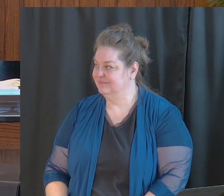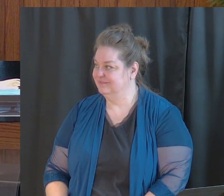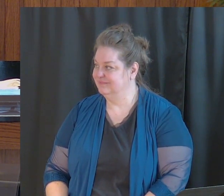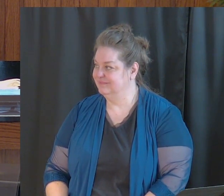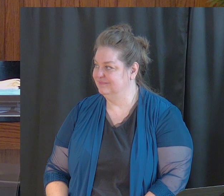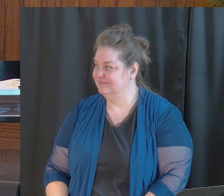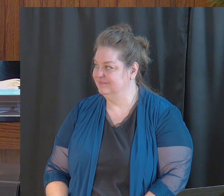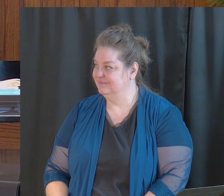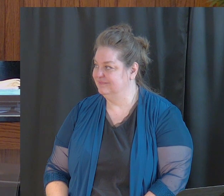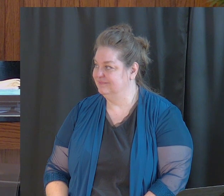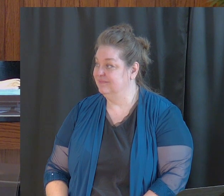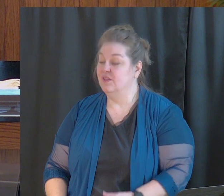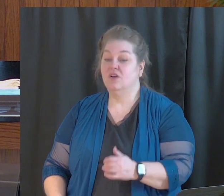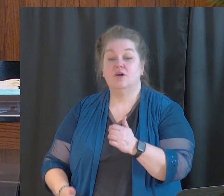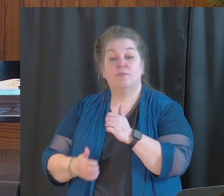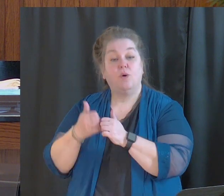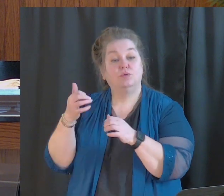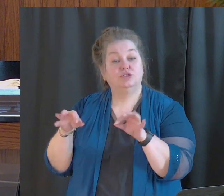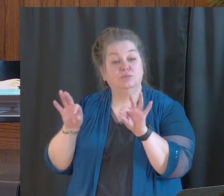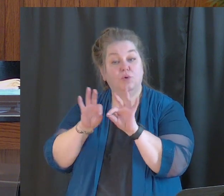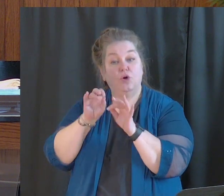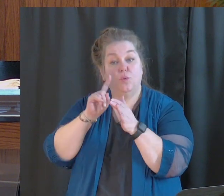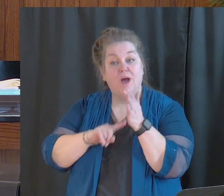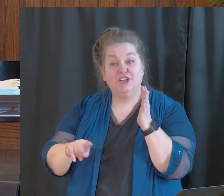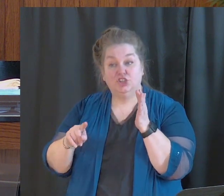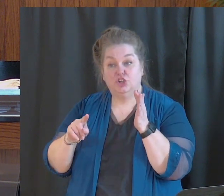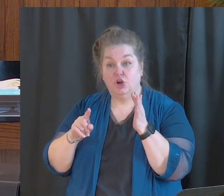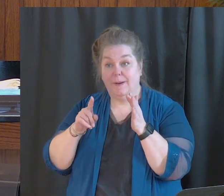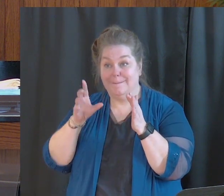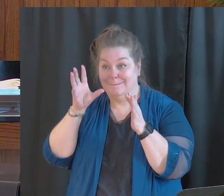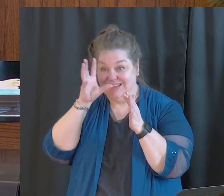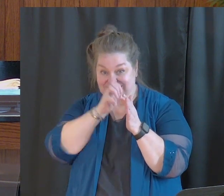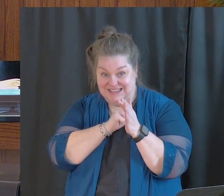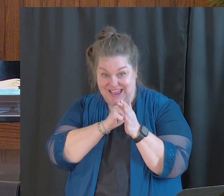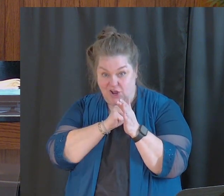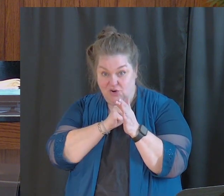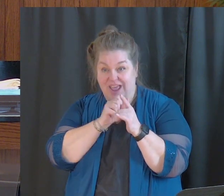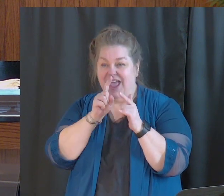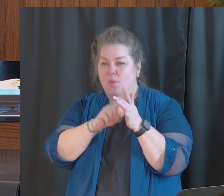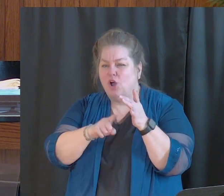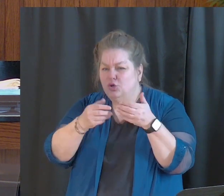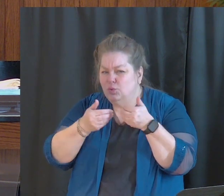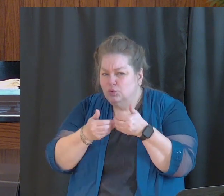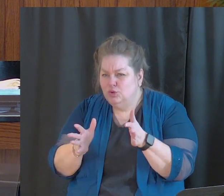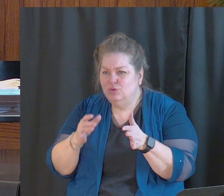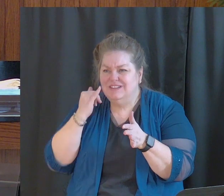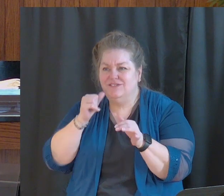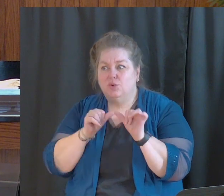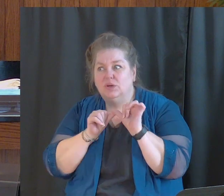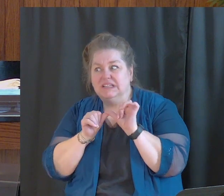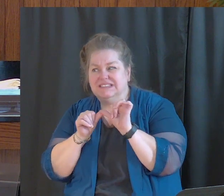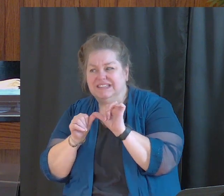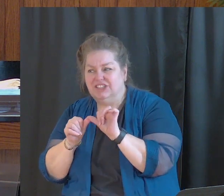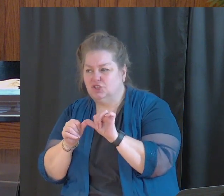What we are missing out on and what we're losing if we continue this direction.